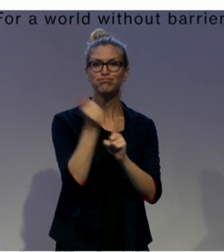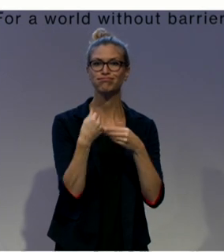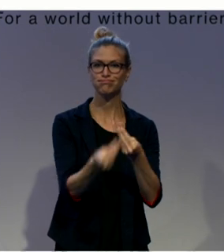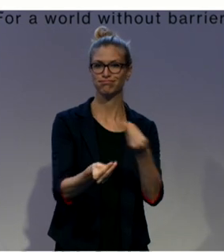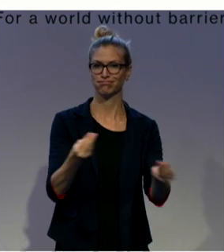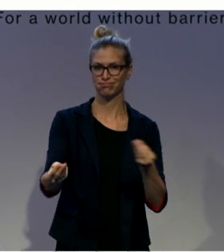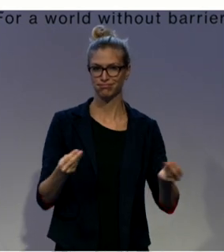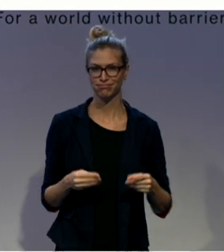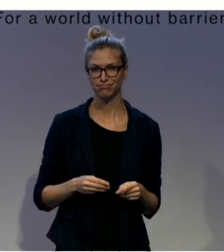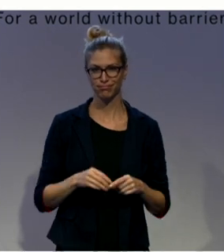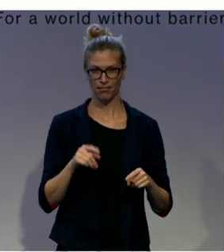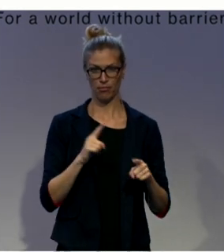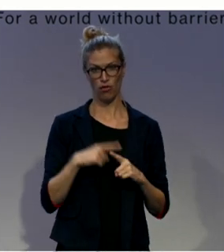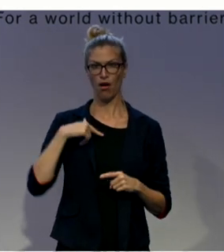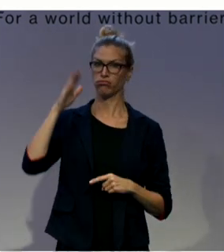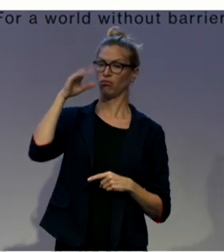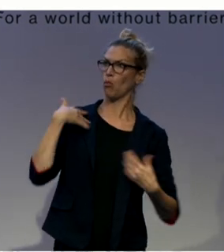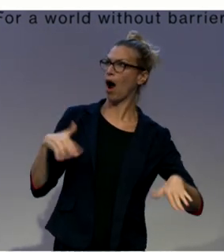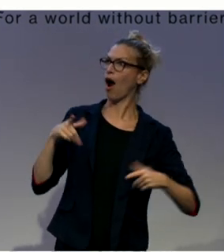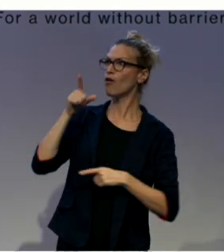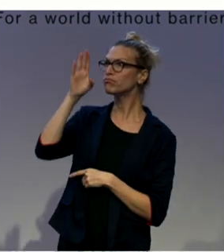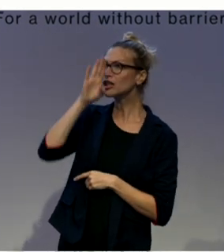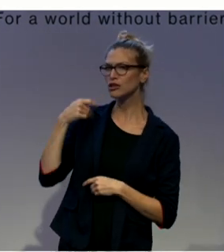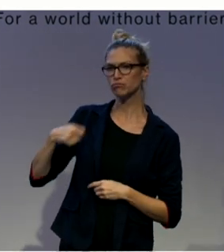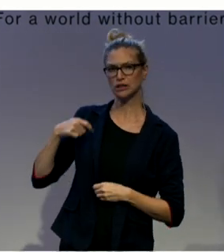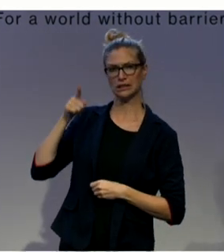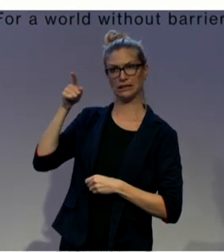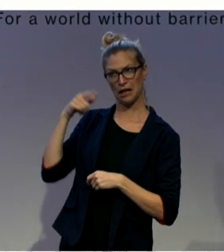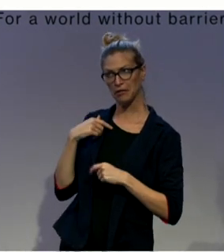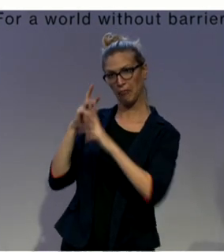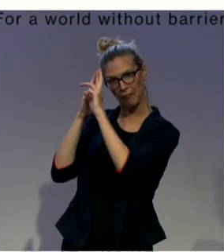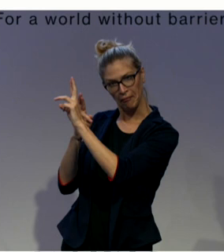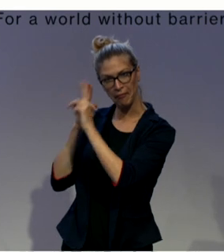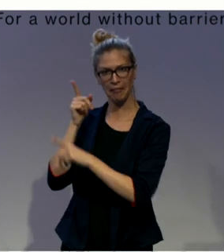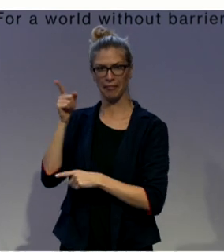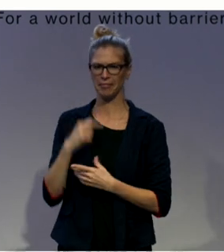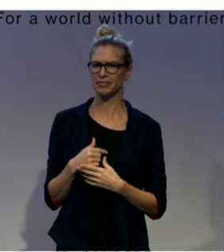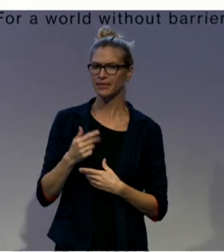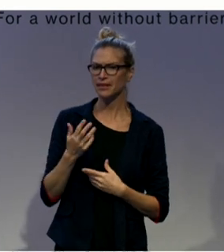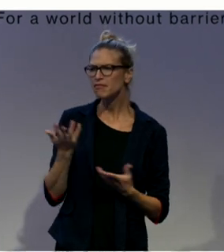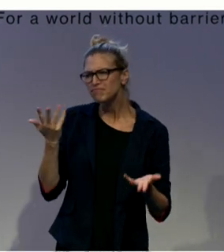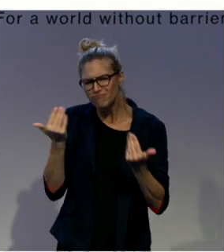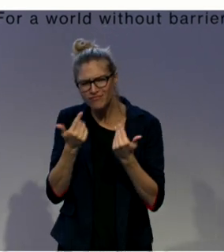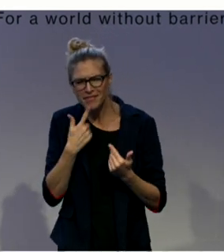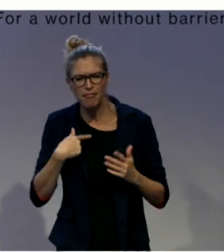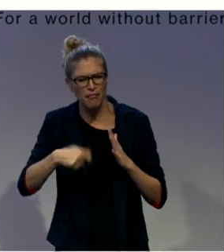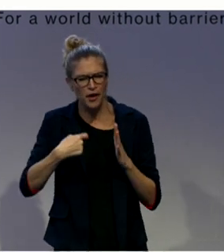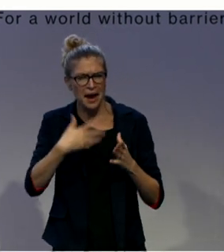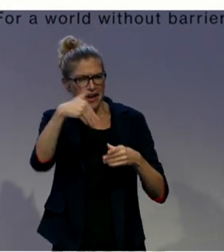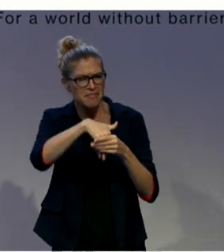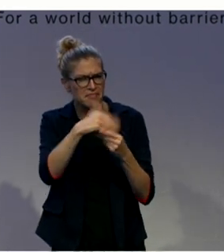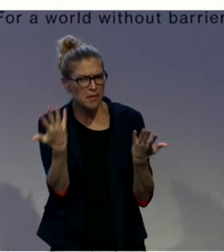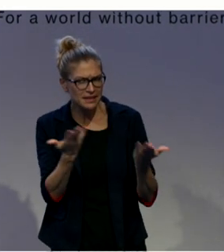president of Brazil. So, congratulations on that. And please tell us about your project, your activities. Thank you.